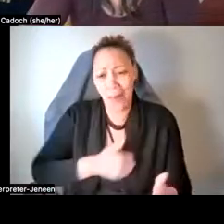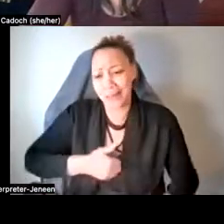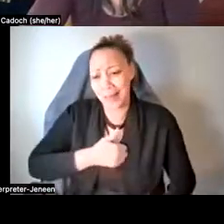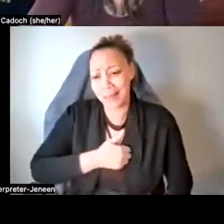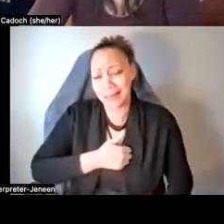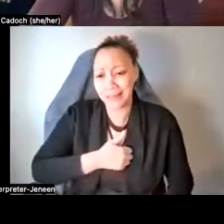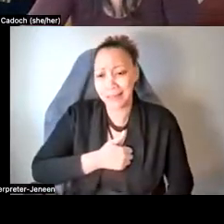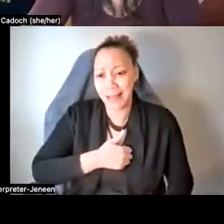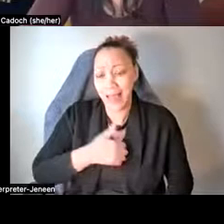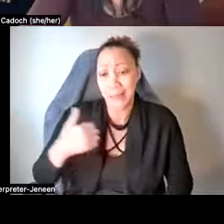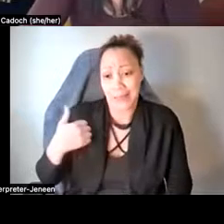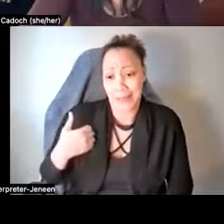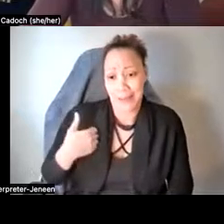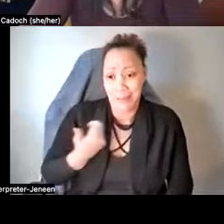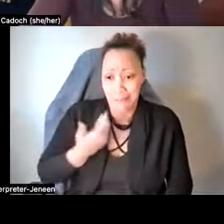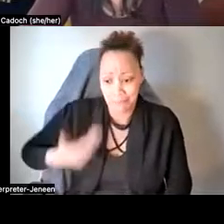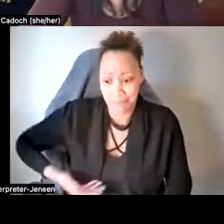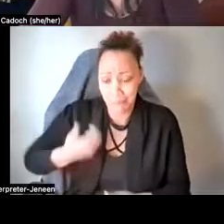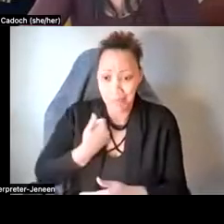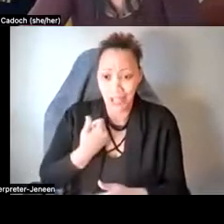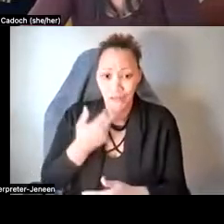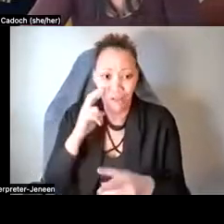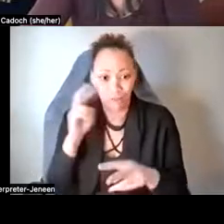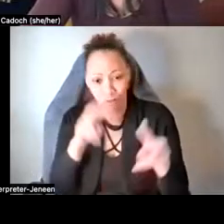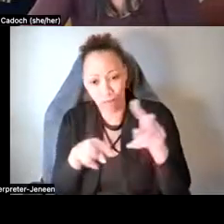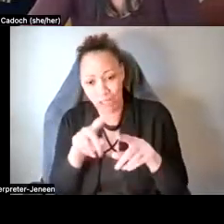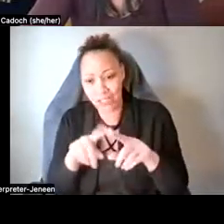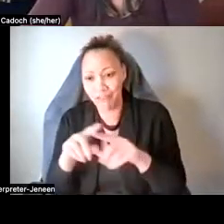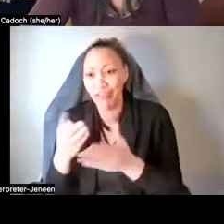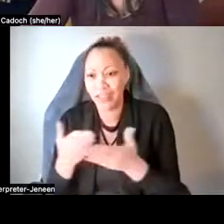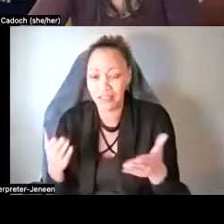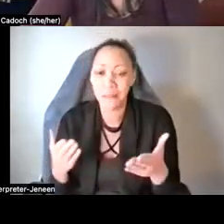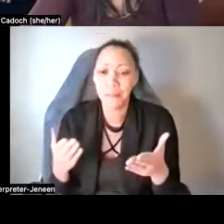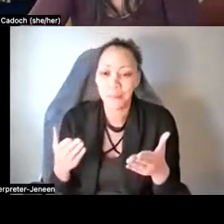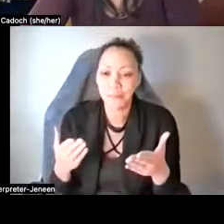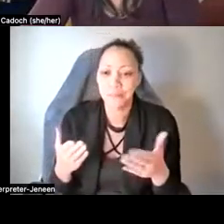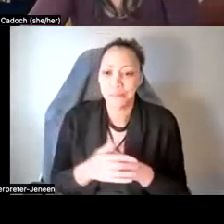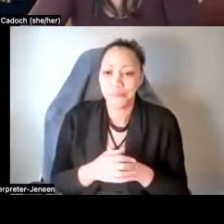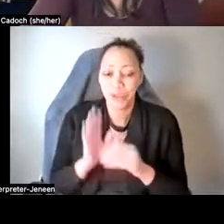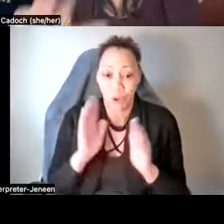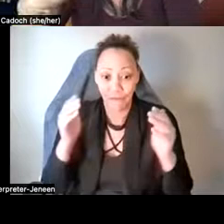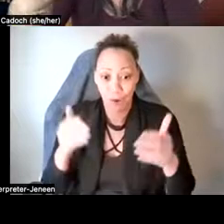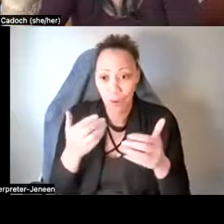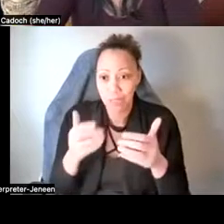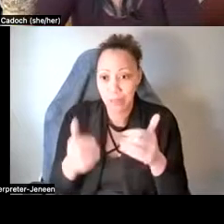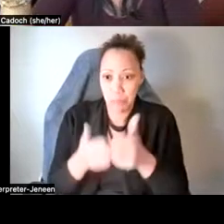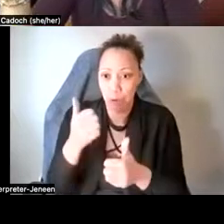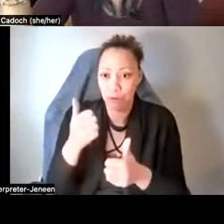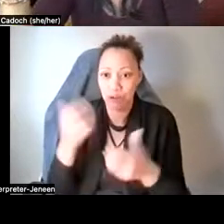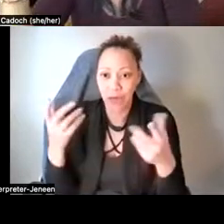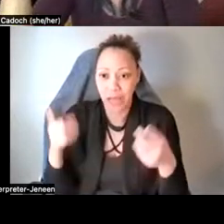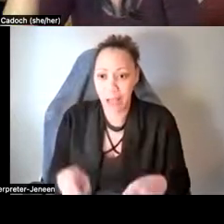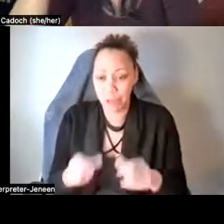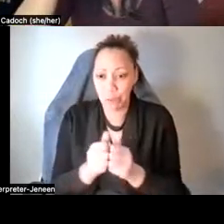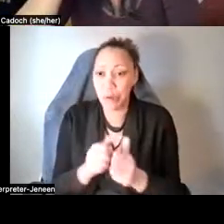that being a Canadian I've always taken a look at those things. And I focused most of the what's happening with the